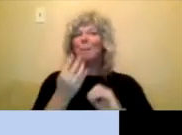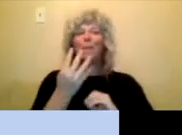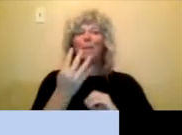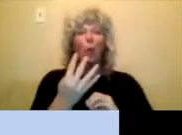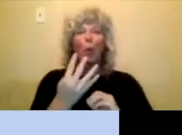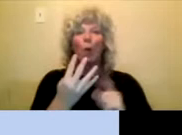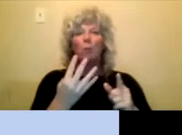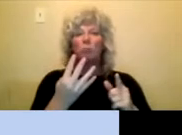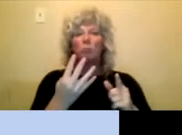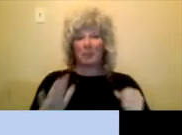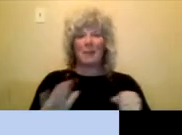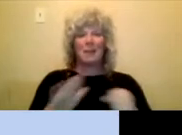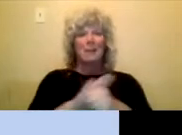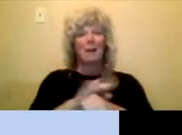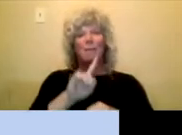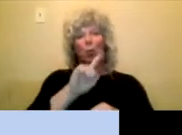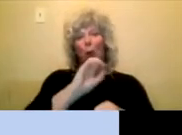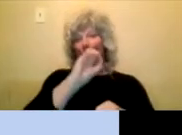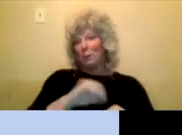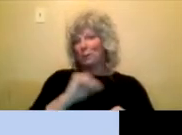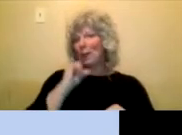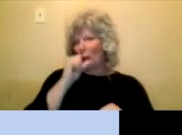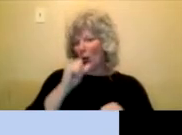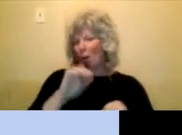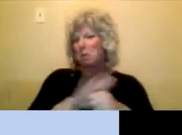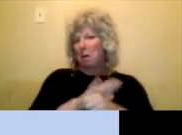So you should be looking for other sources of funding